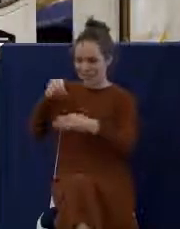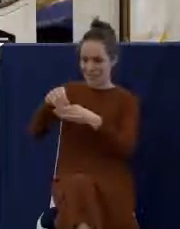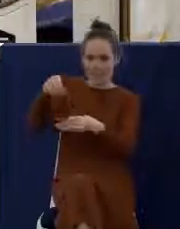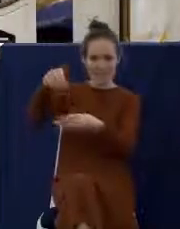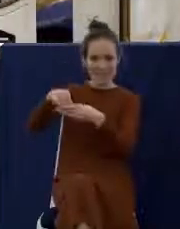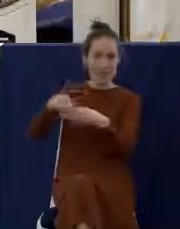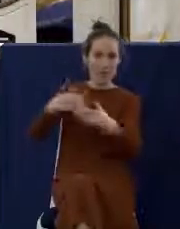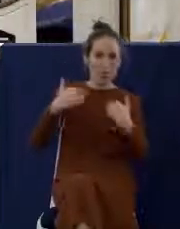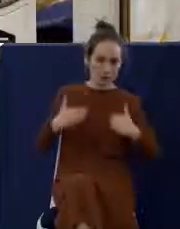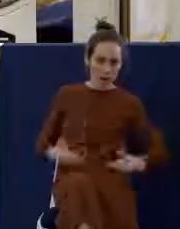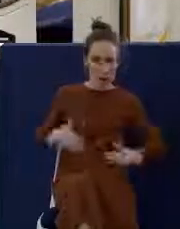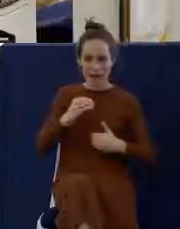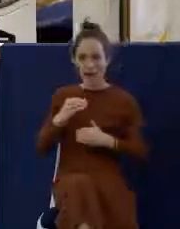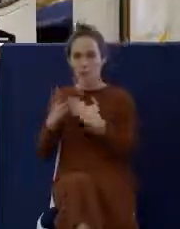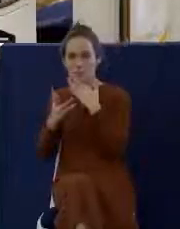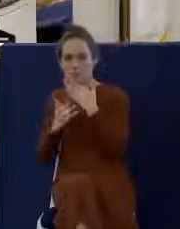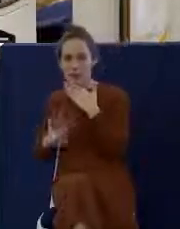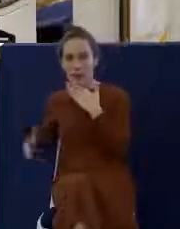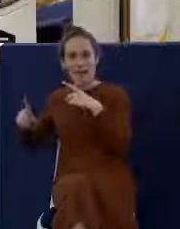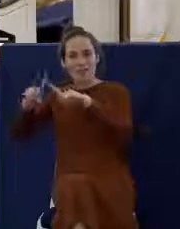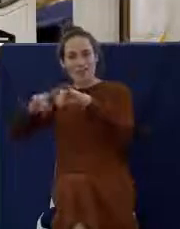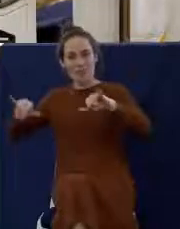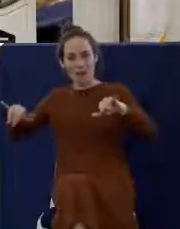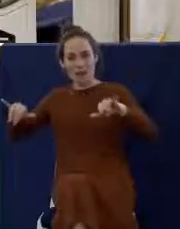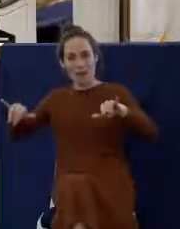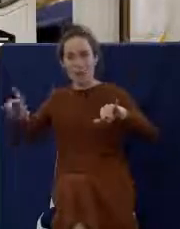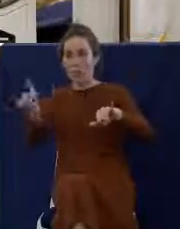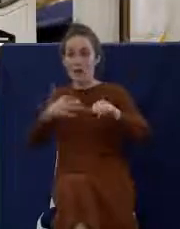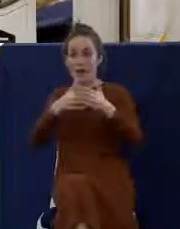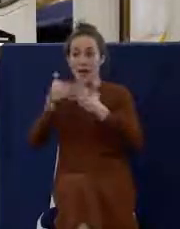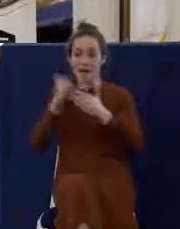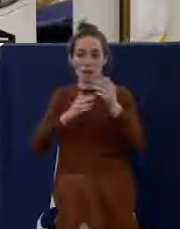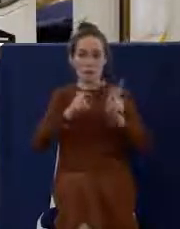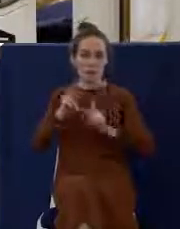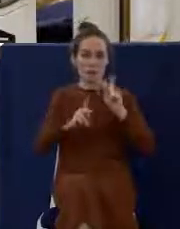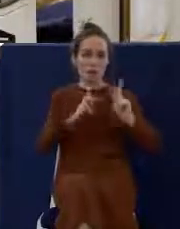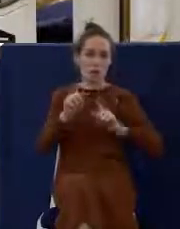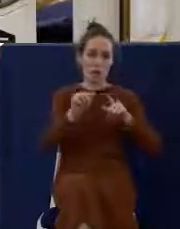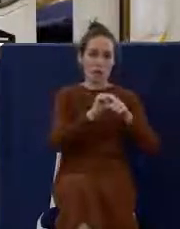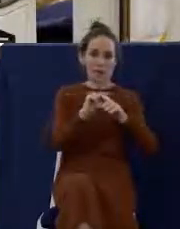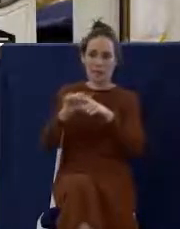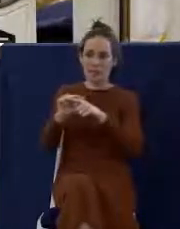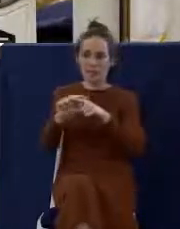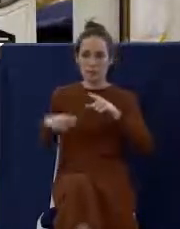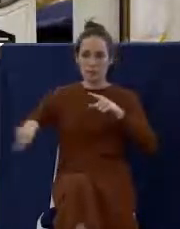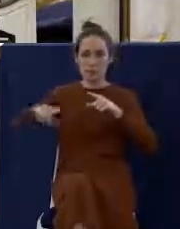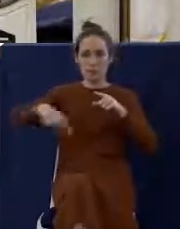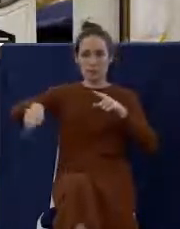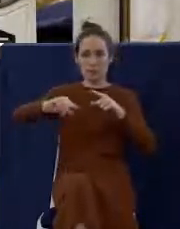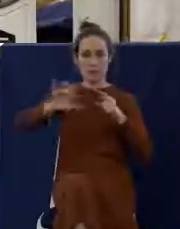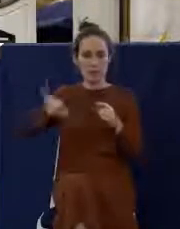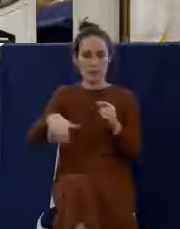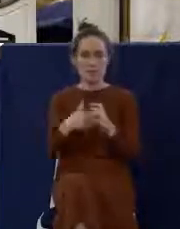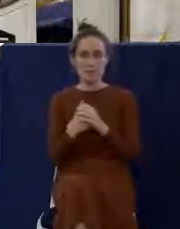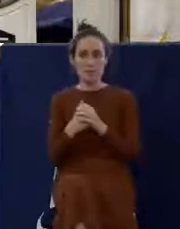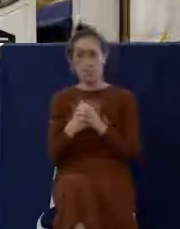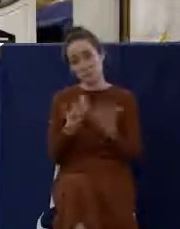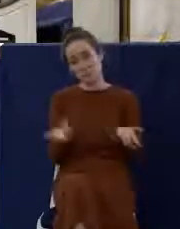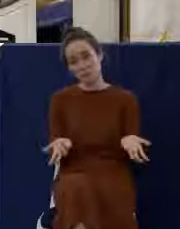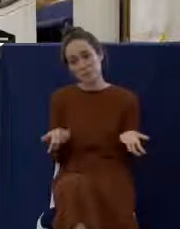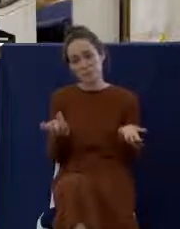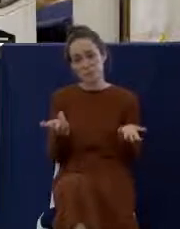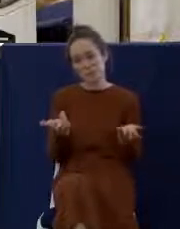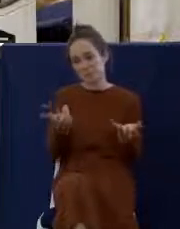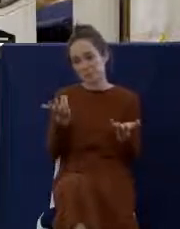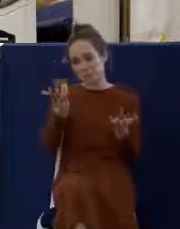simultaneously wherever the sacrament was celebrated. That was kind of an ingenious way of trying to explain